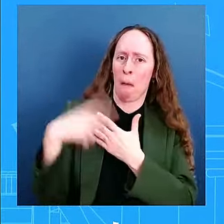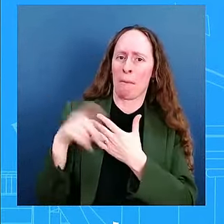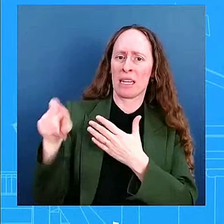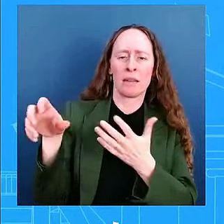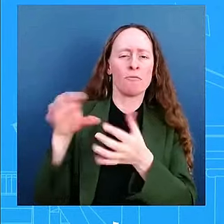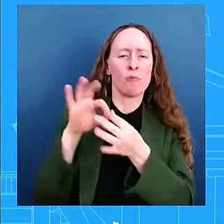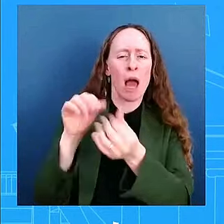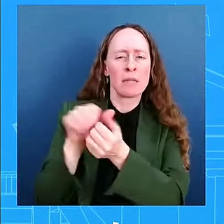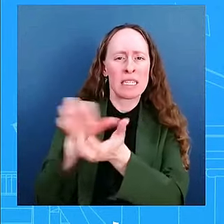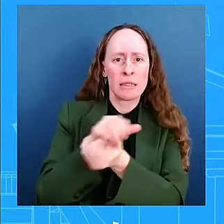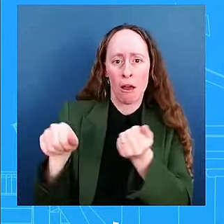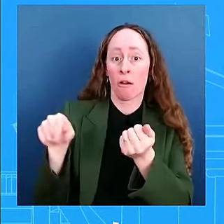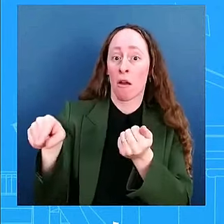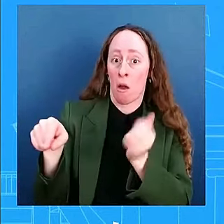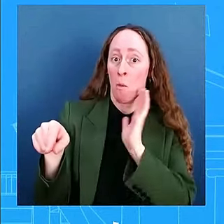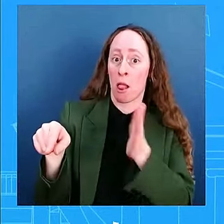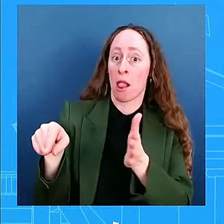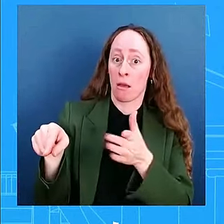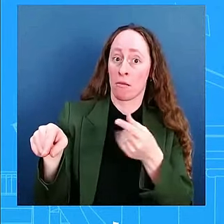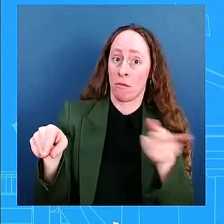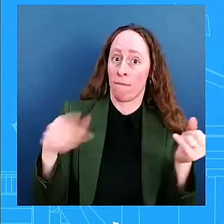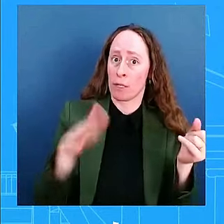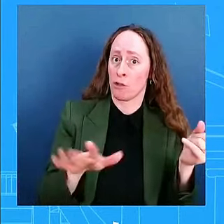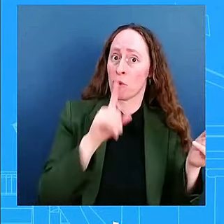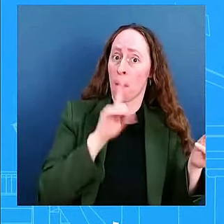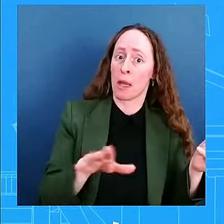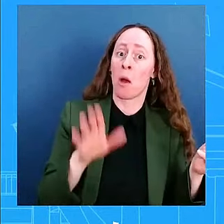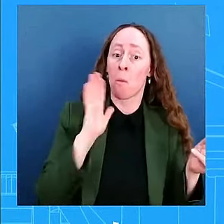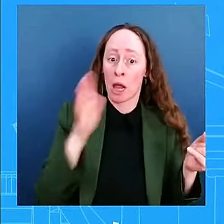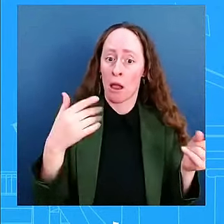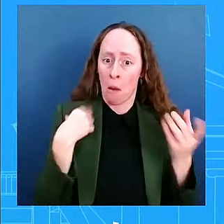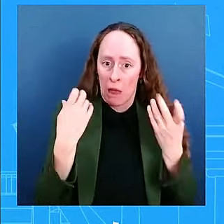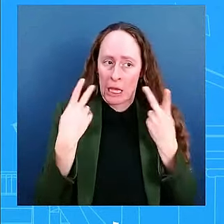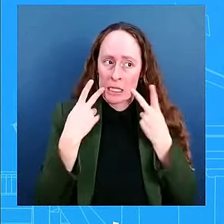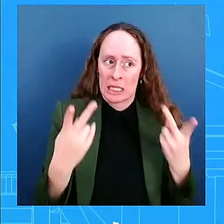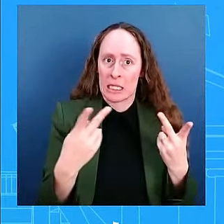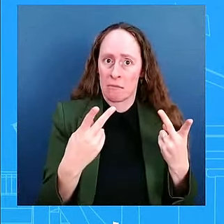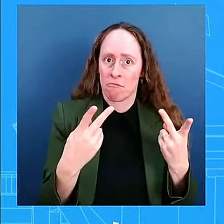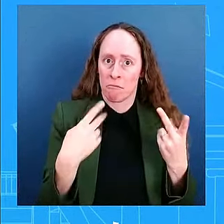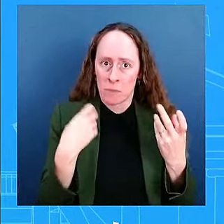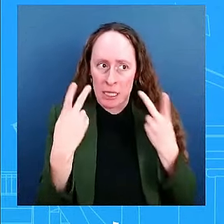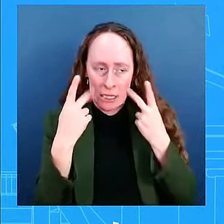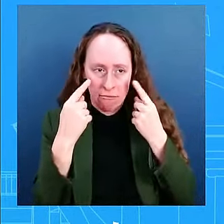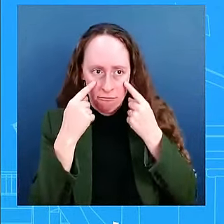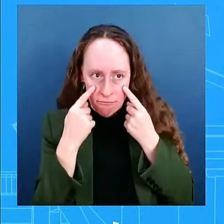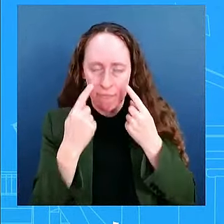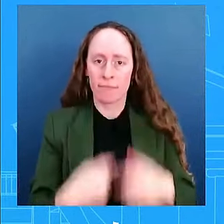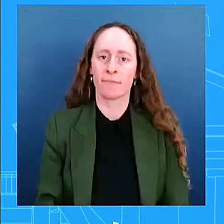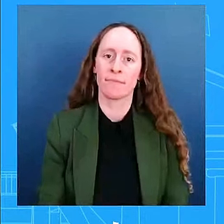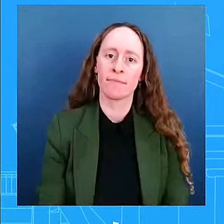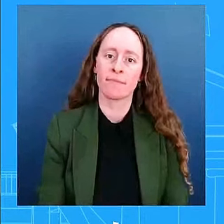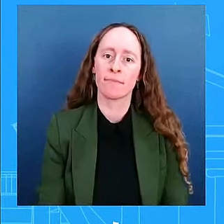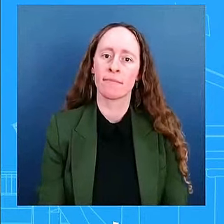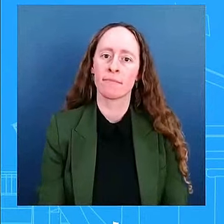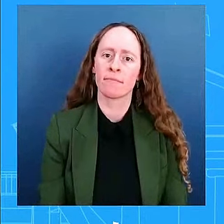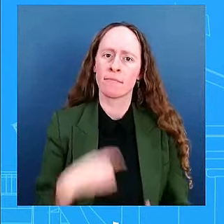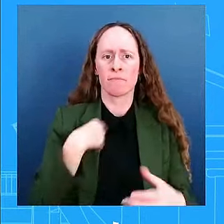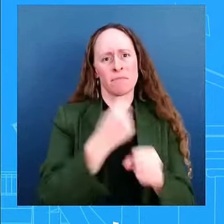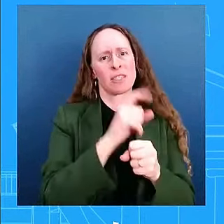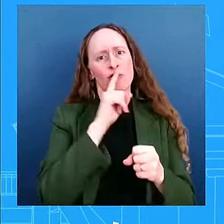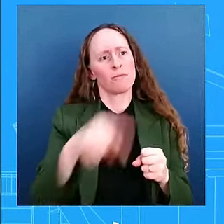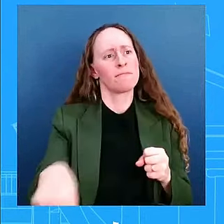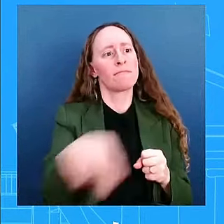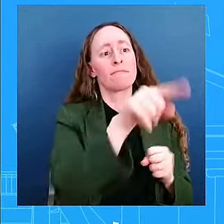he made. That's what we want to see. Uh, and we want to also make sure that people, uh, out there who need, who need, uh, these